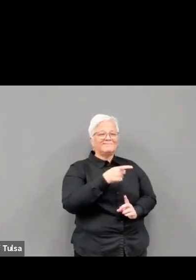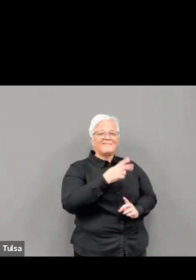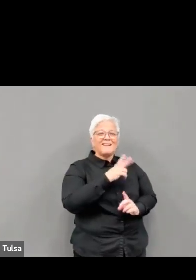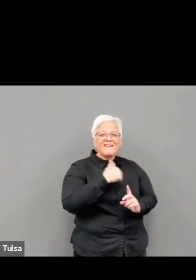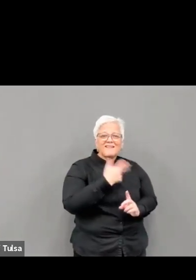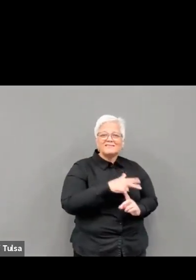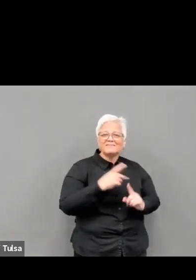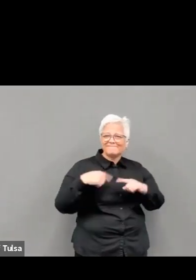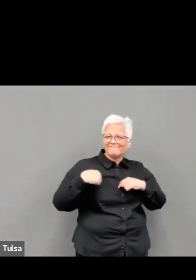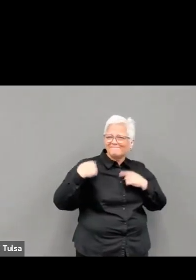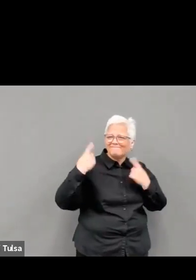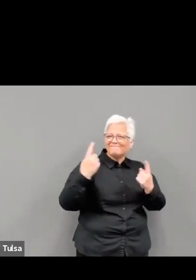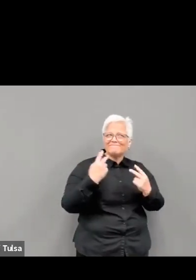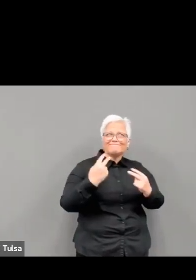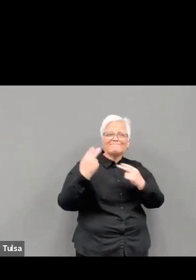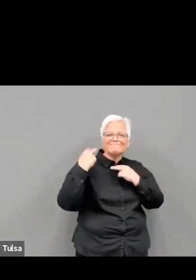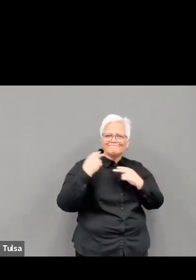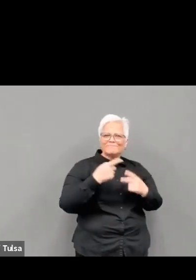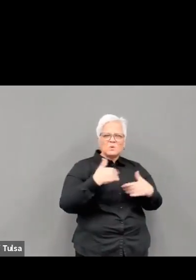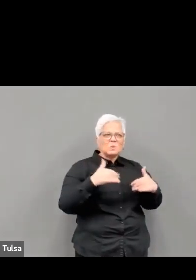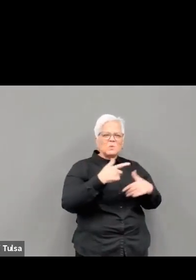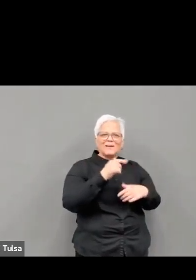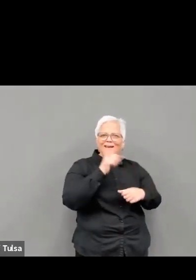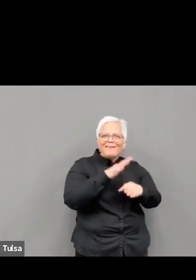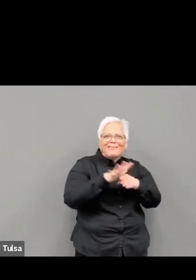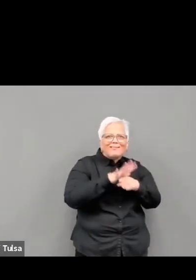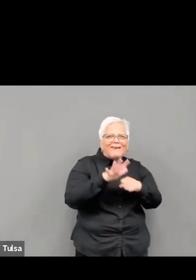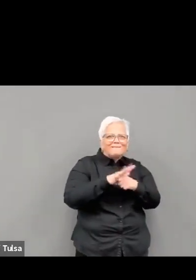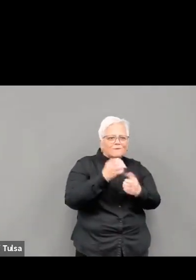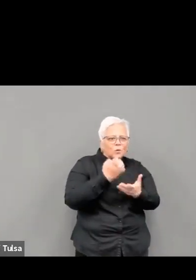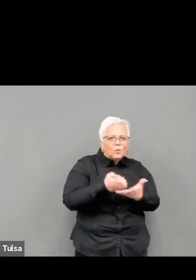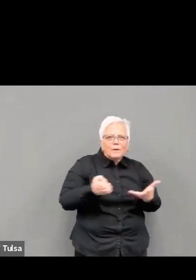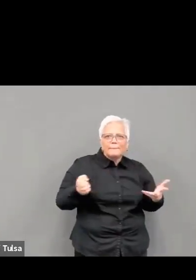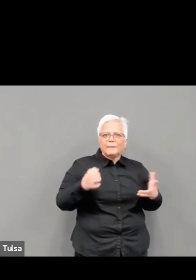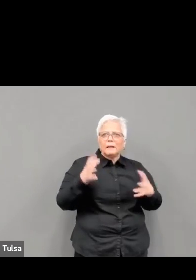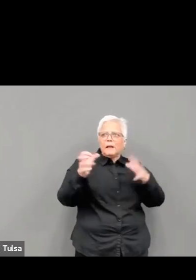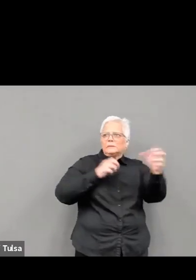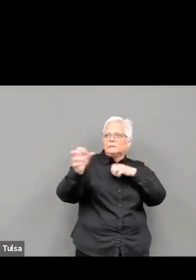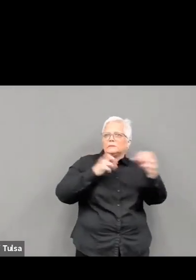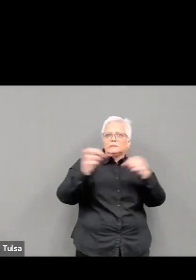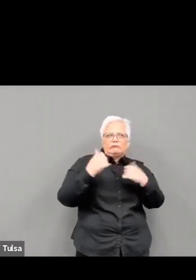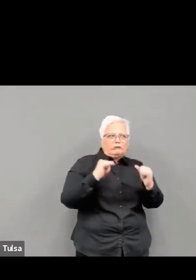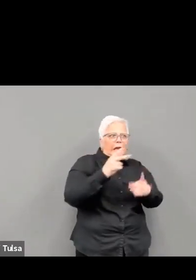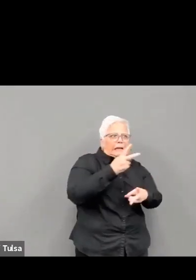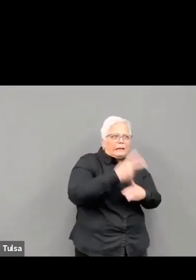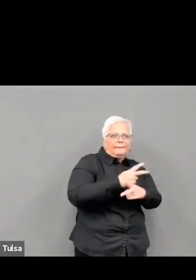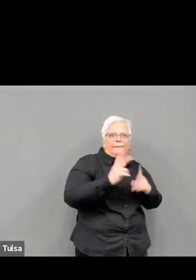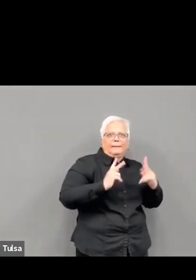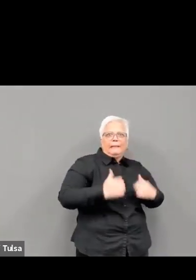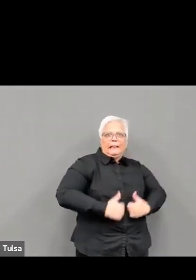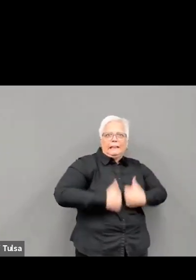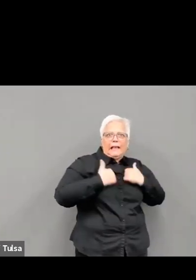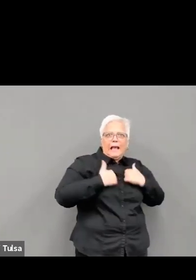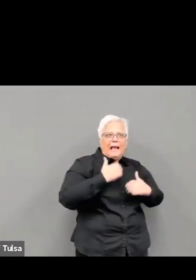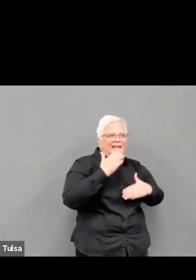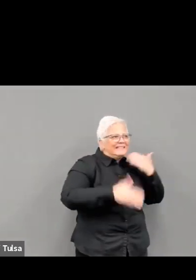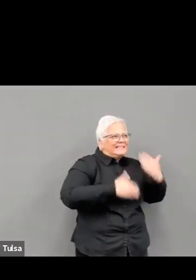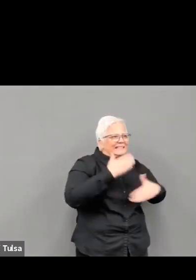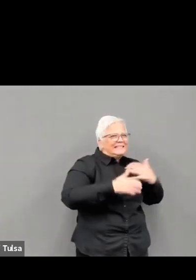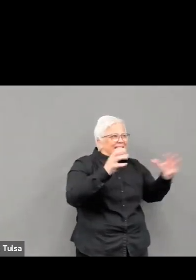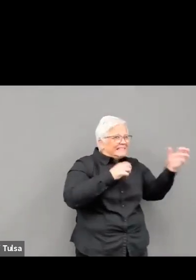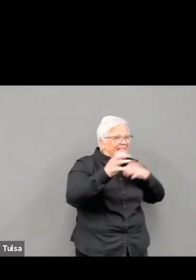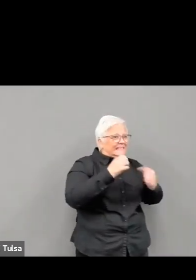with their families, vacations, and even holidays in an effort to save the lives of those hospitalized due to COVID.